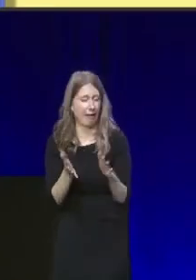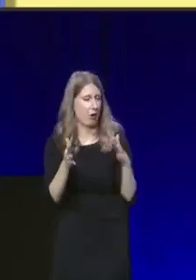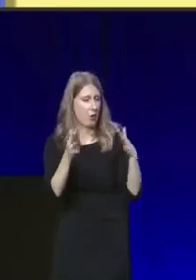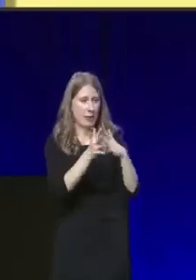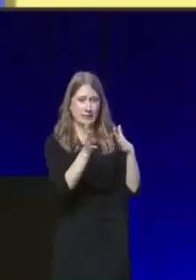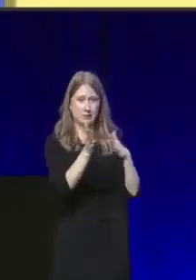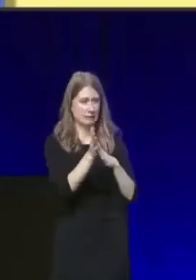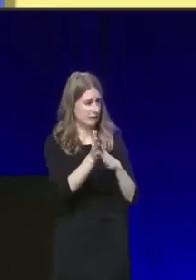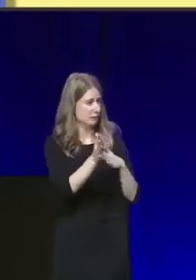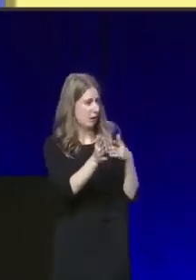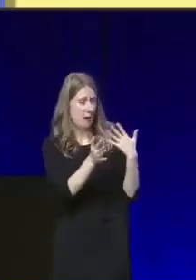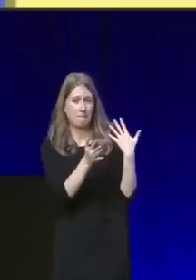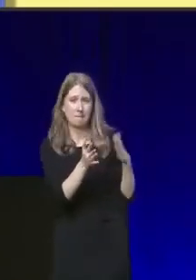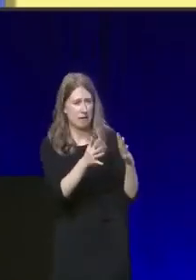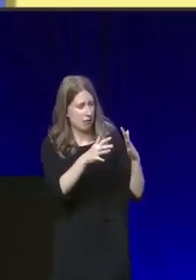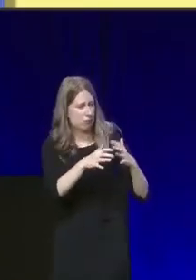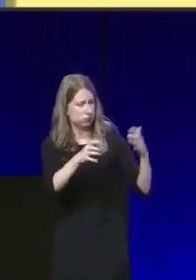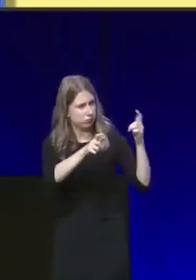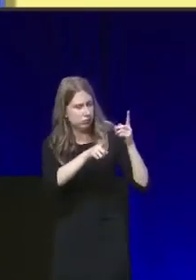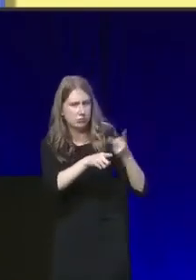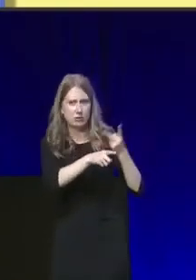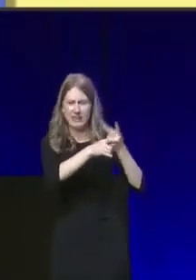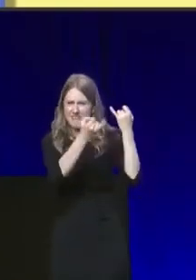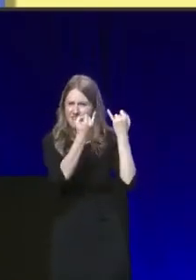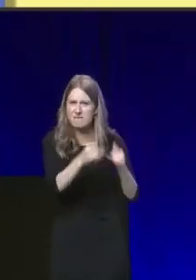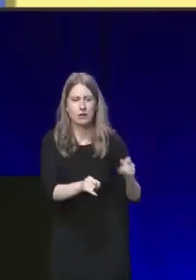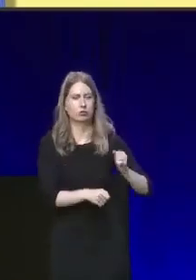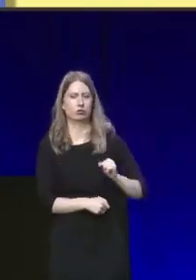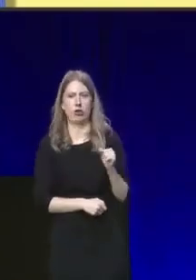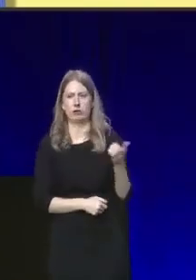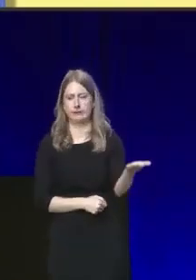has totally and utterly failed Scotland.